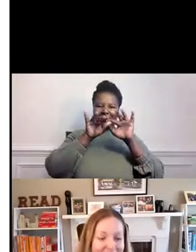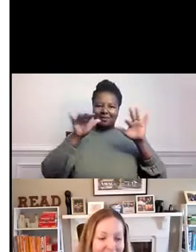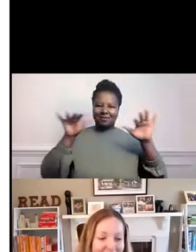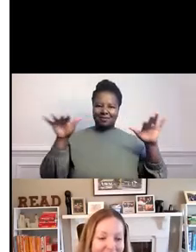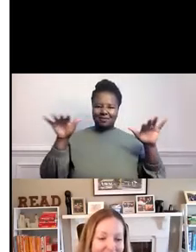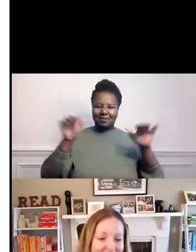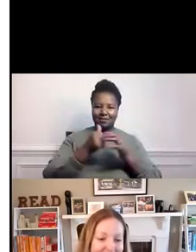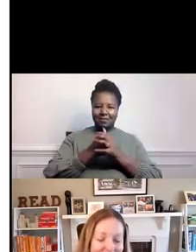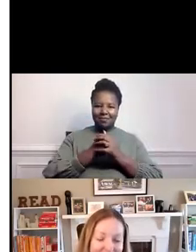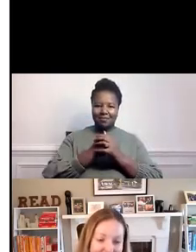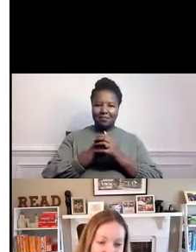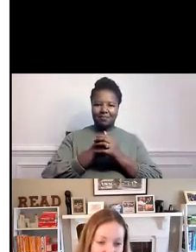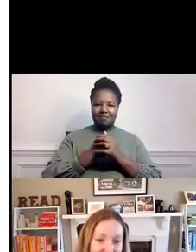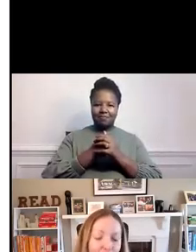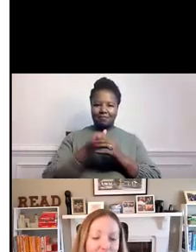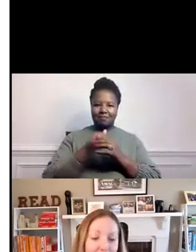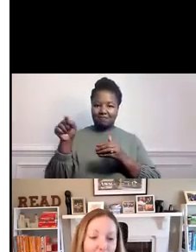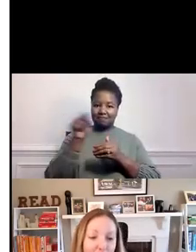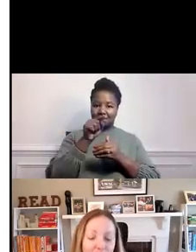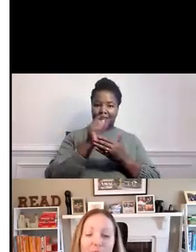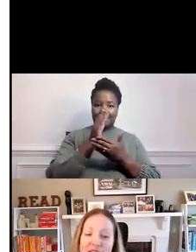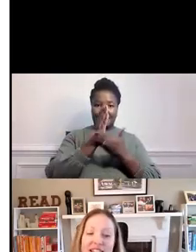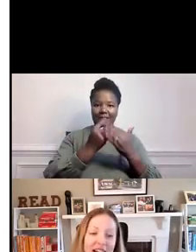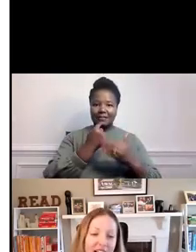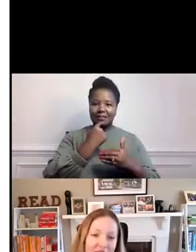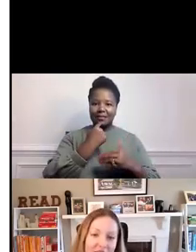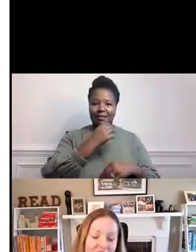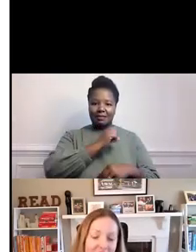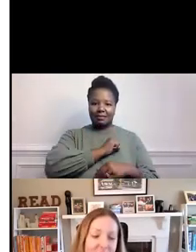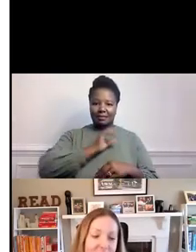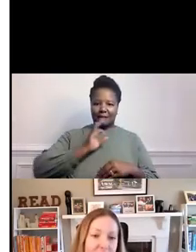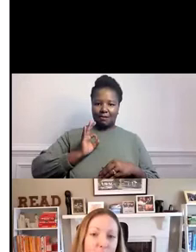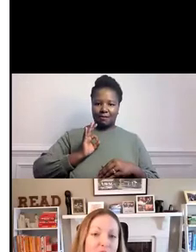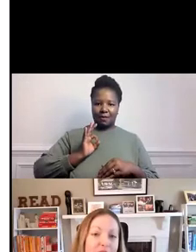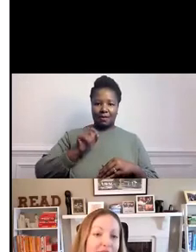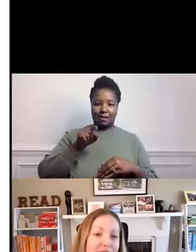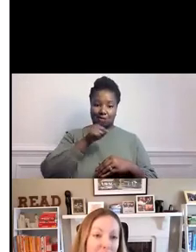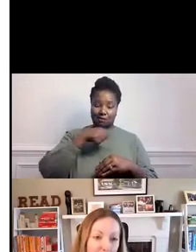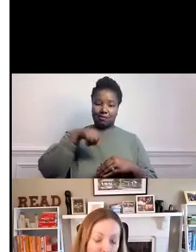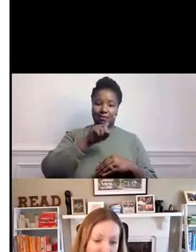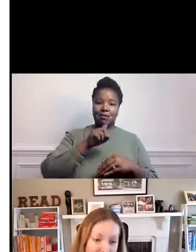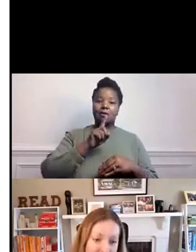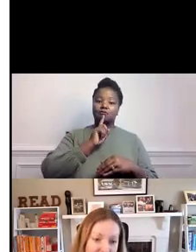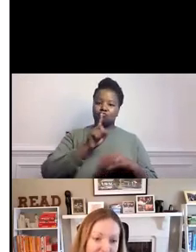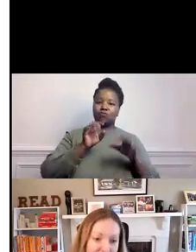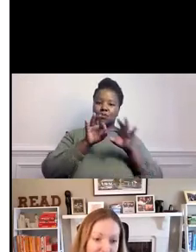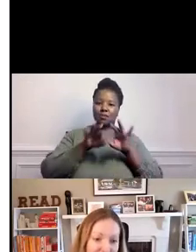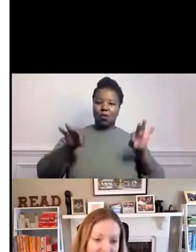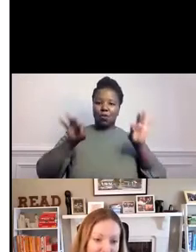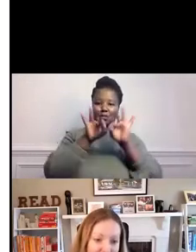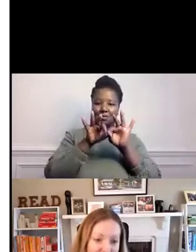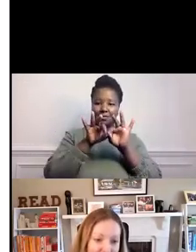And that staffing or personnel is really important,